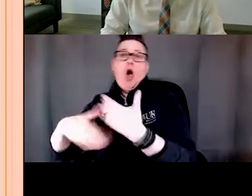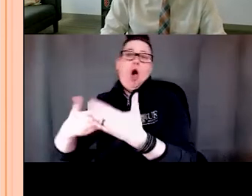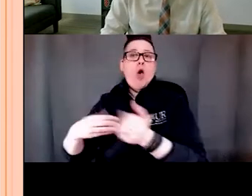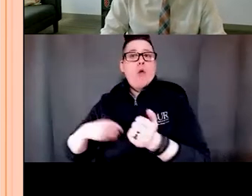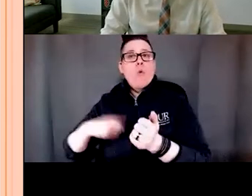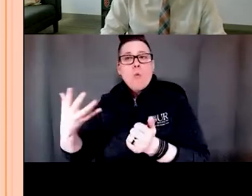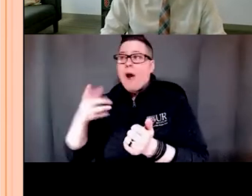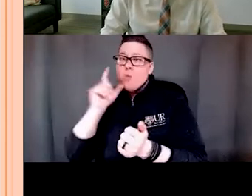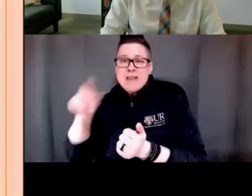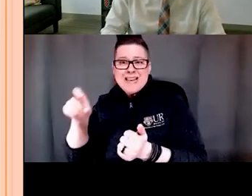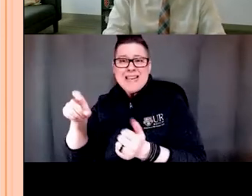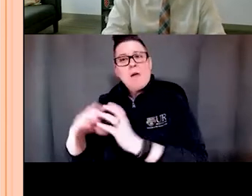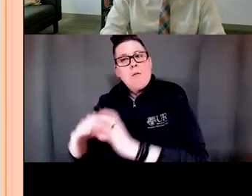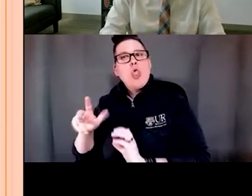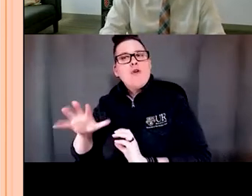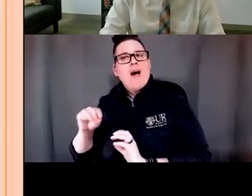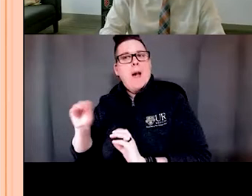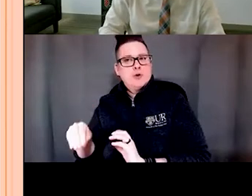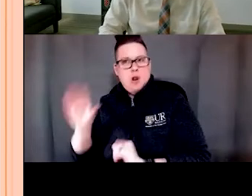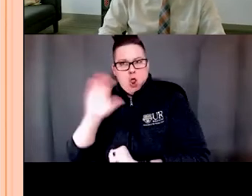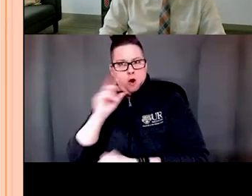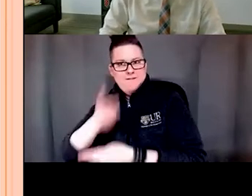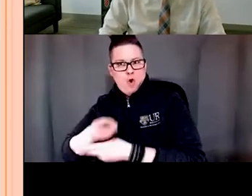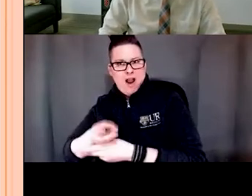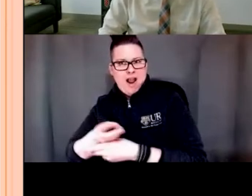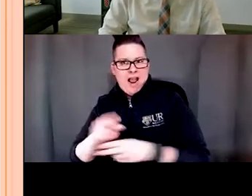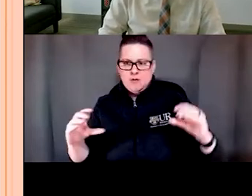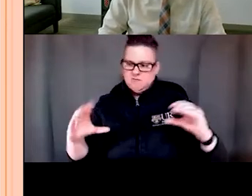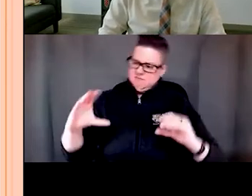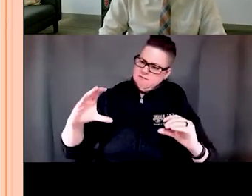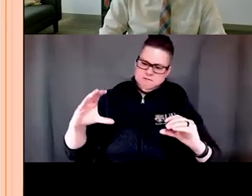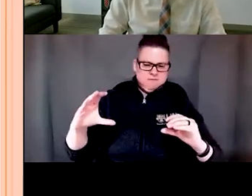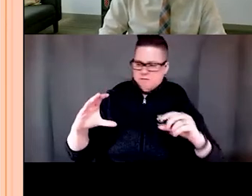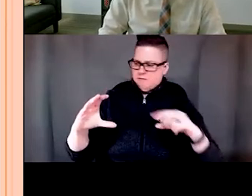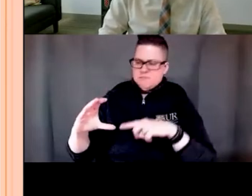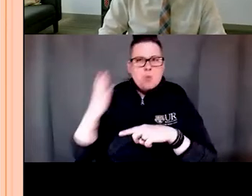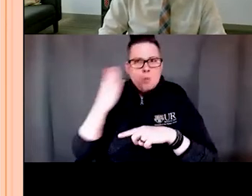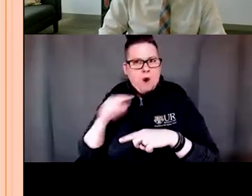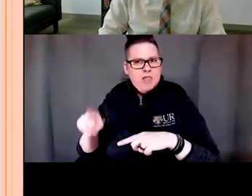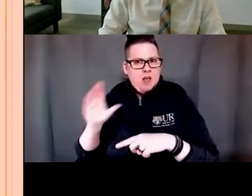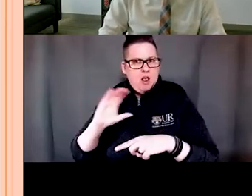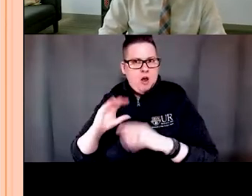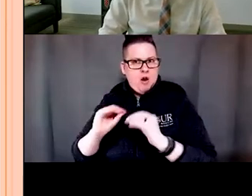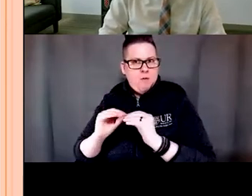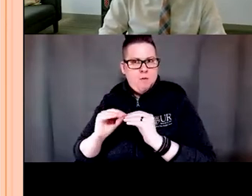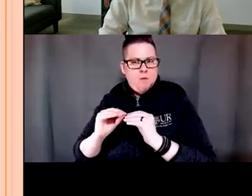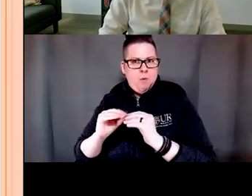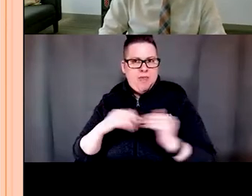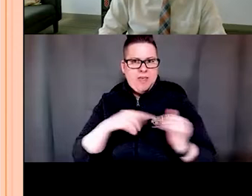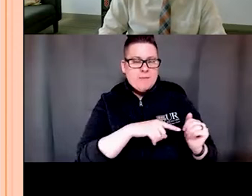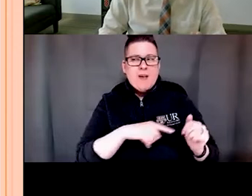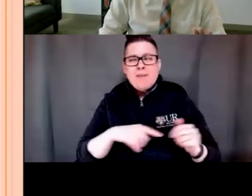actually do initiate care. Now, that 35% is by no means good,